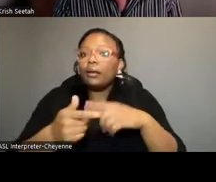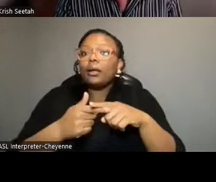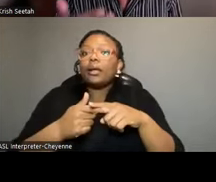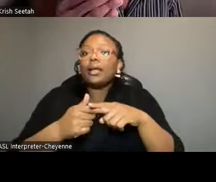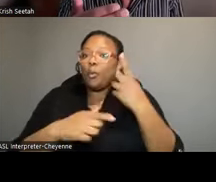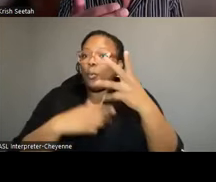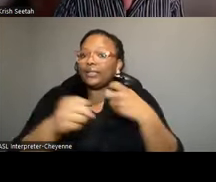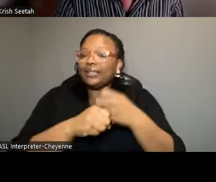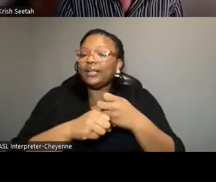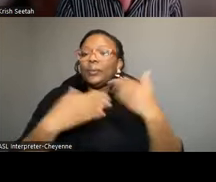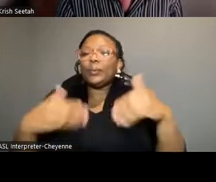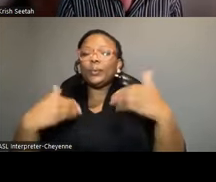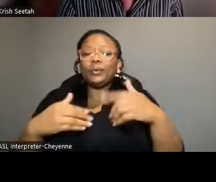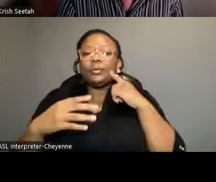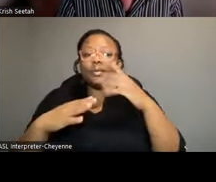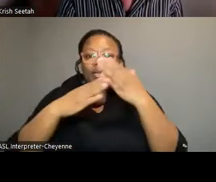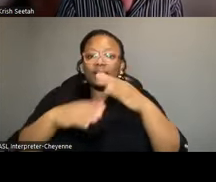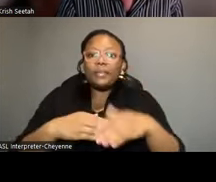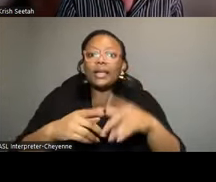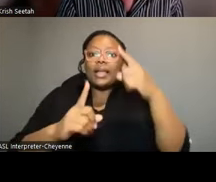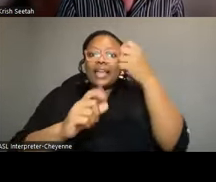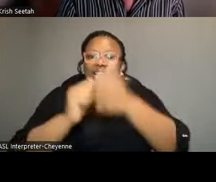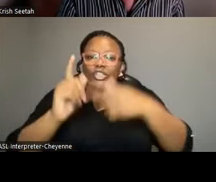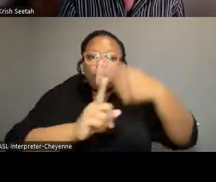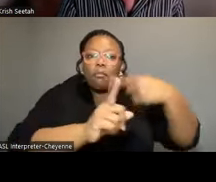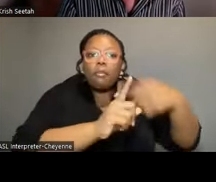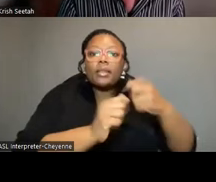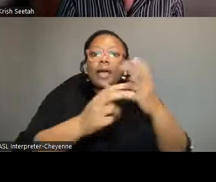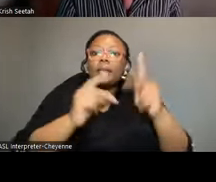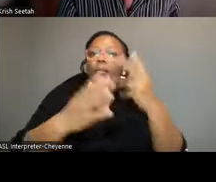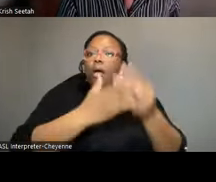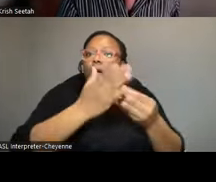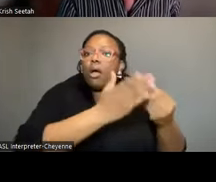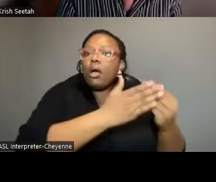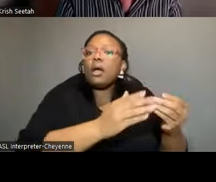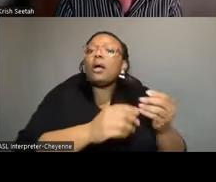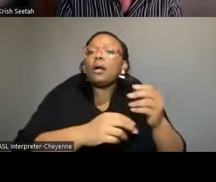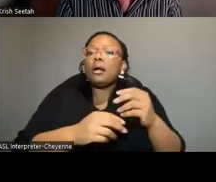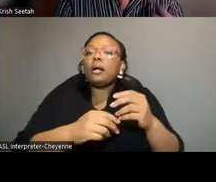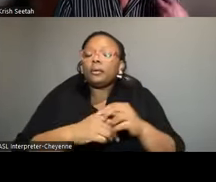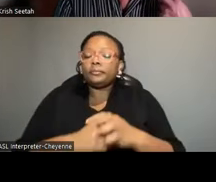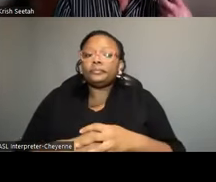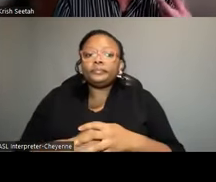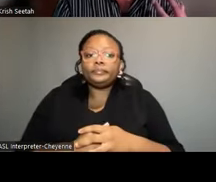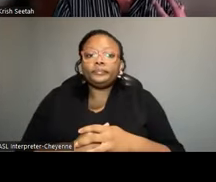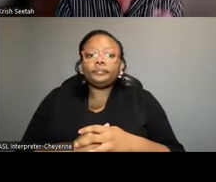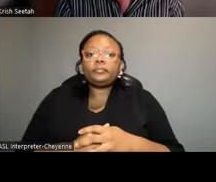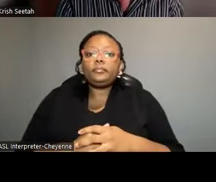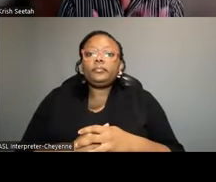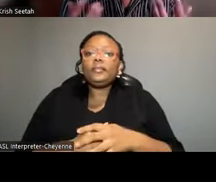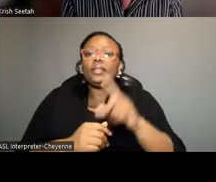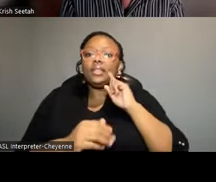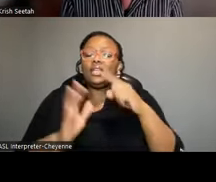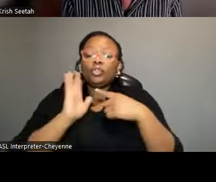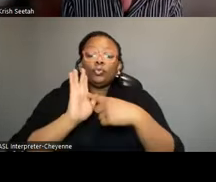single year. And you can see the breakdown month by month here of the individual mortalities. And this capitalized